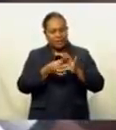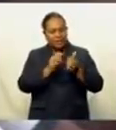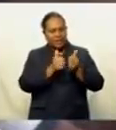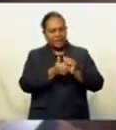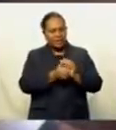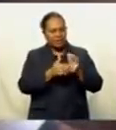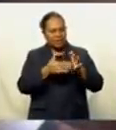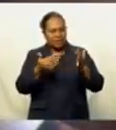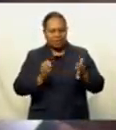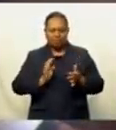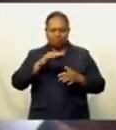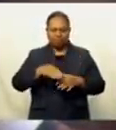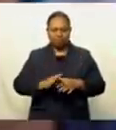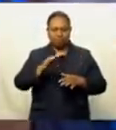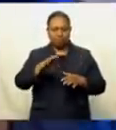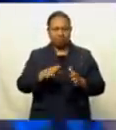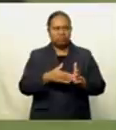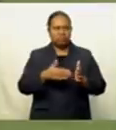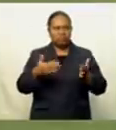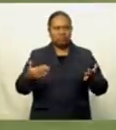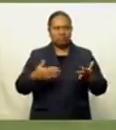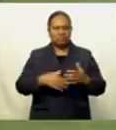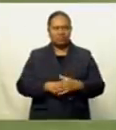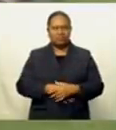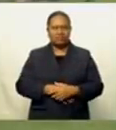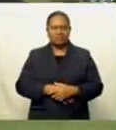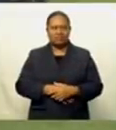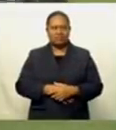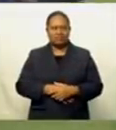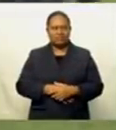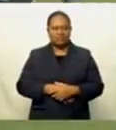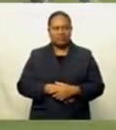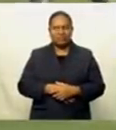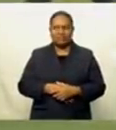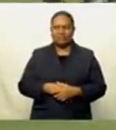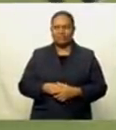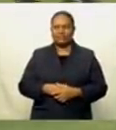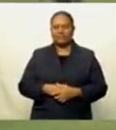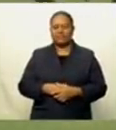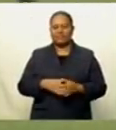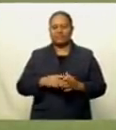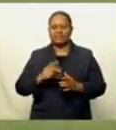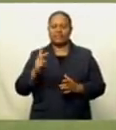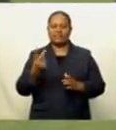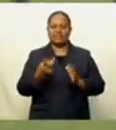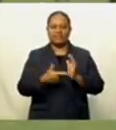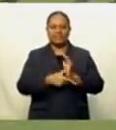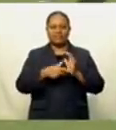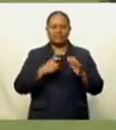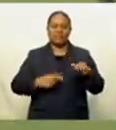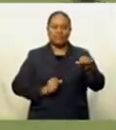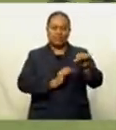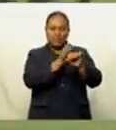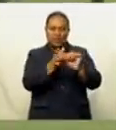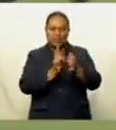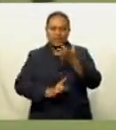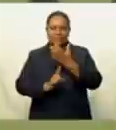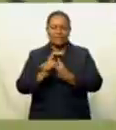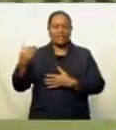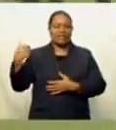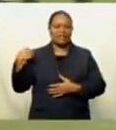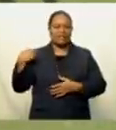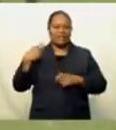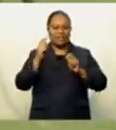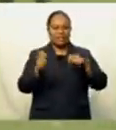bumpy one for the Fijian national men's sevens team after the country was hit by the second wave of the pandemic, affecting the team's